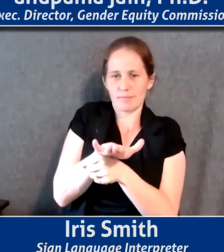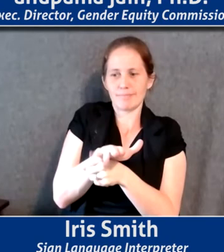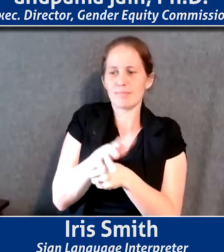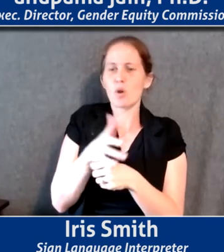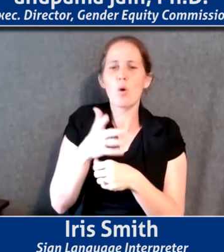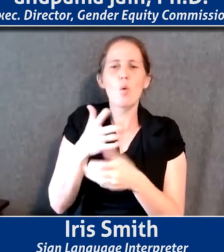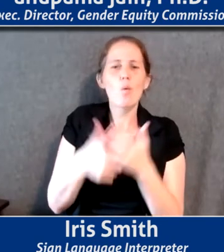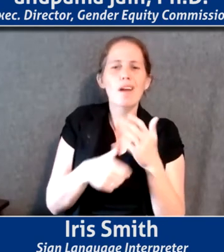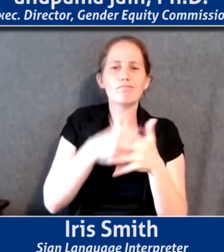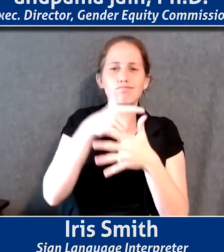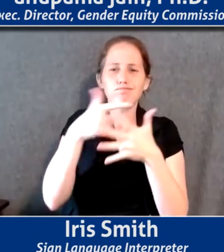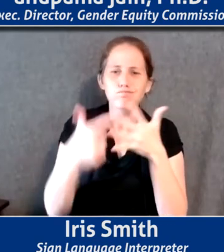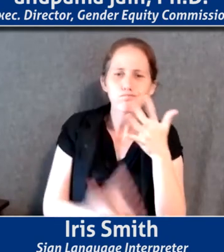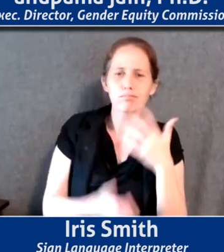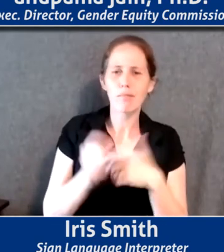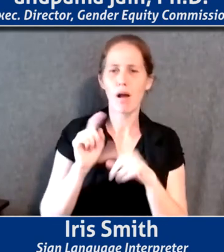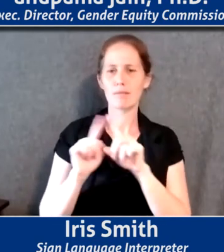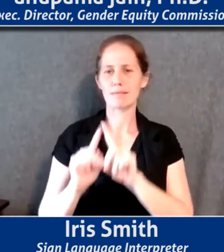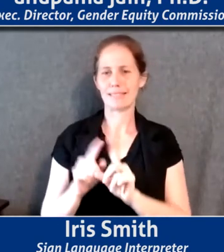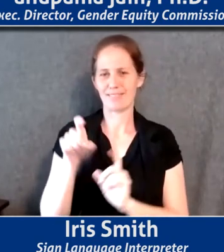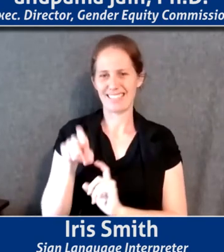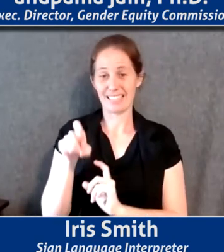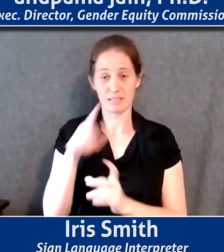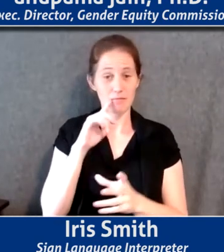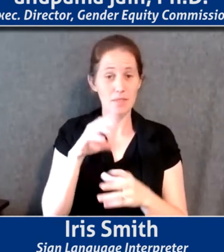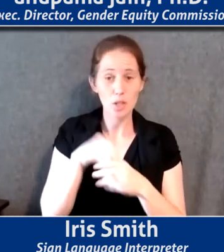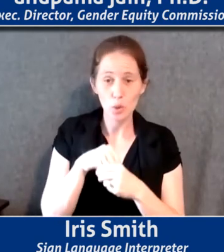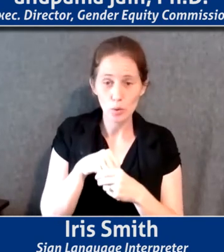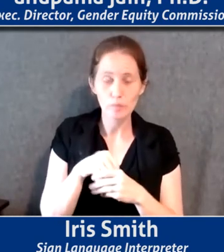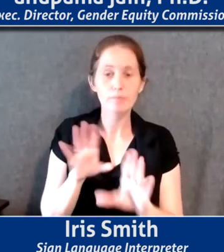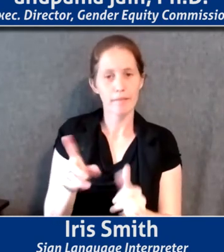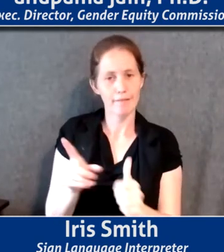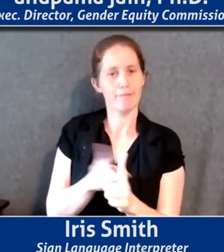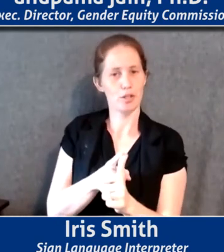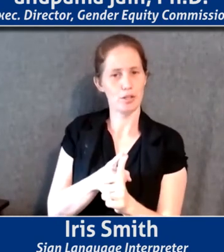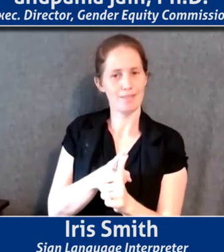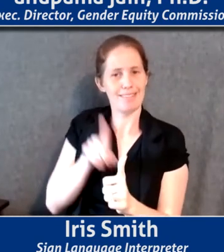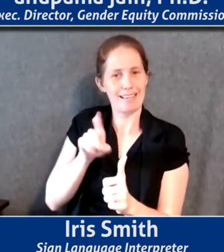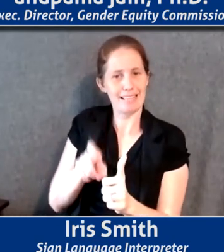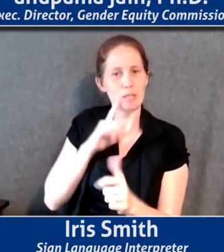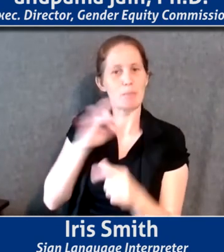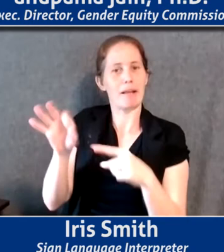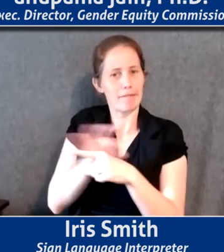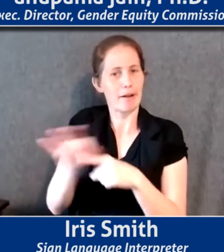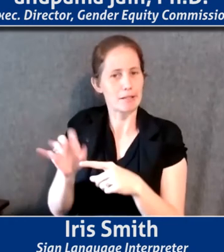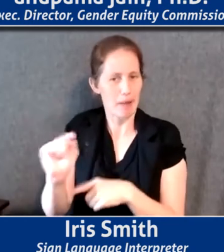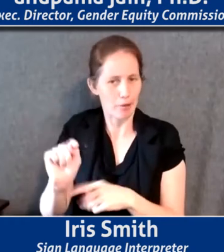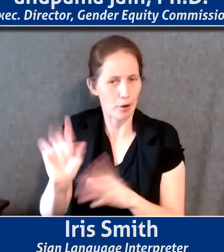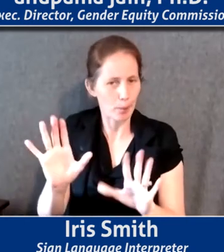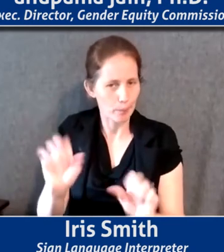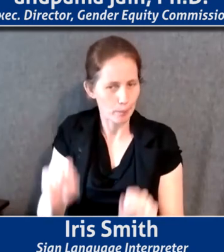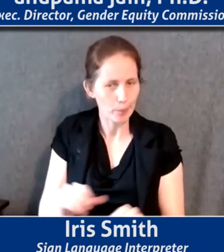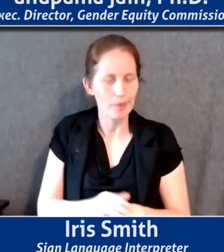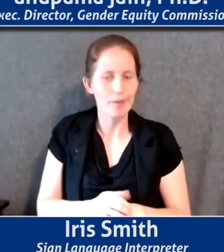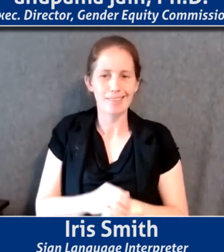needs that people might have? And those include, well, first and foremost, it has to be a functioning bathroom. So we certainly need to think about that.